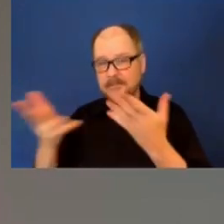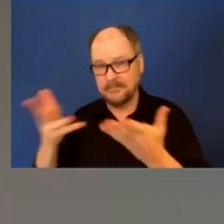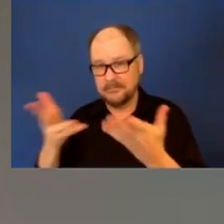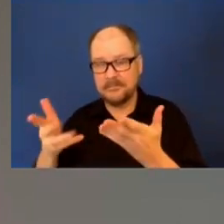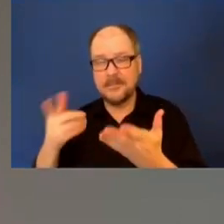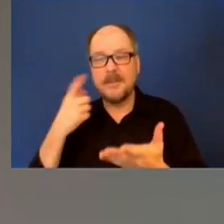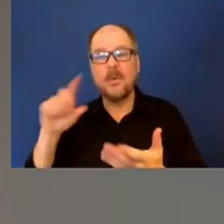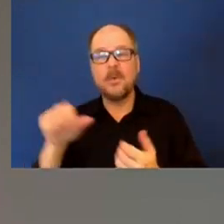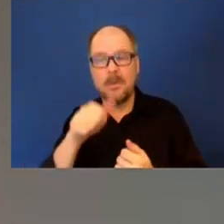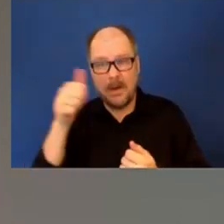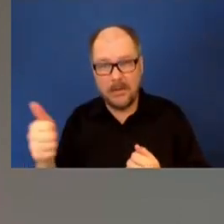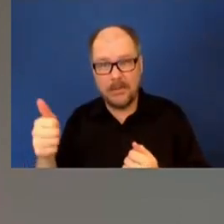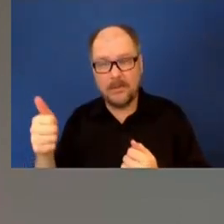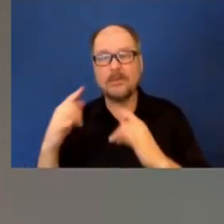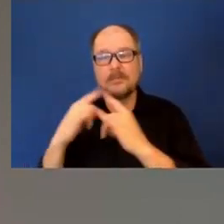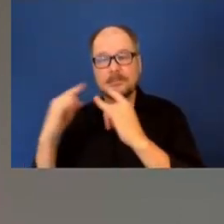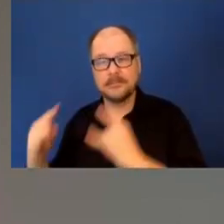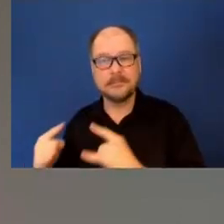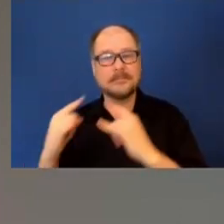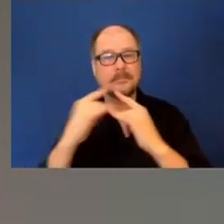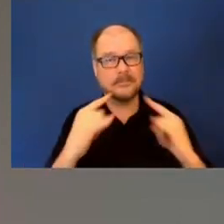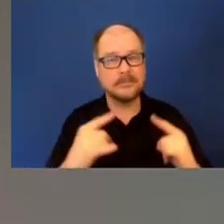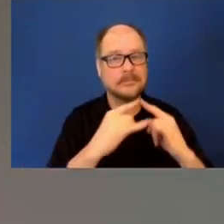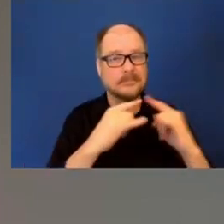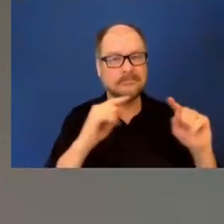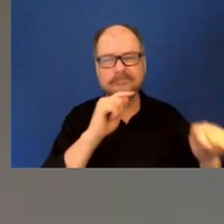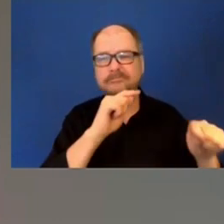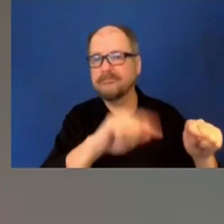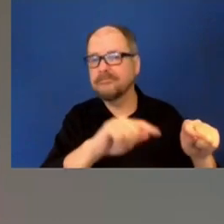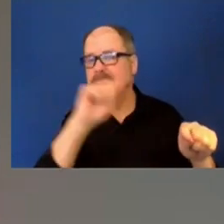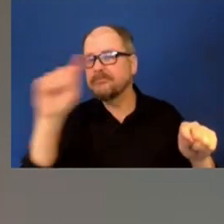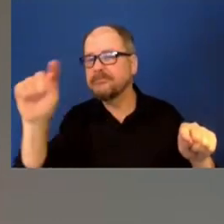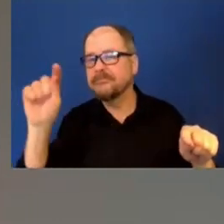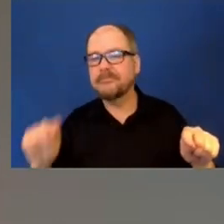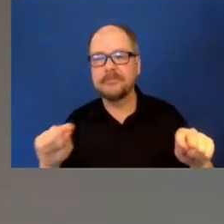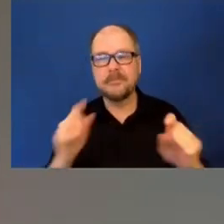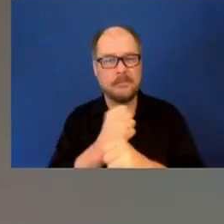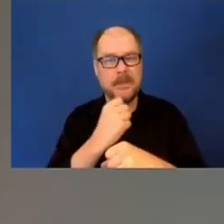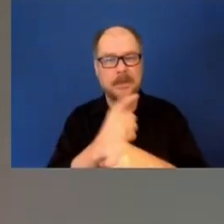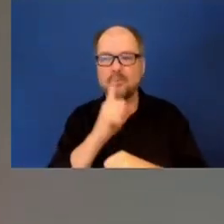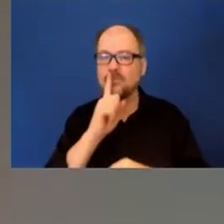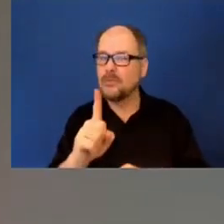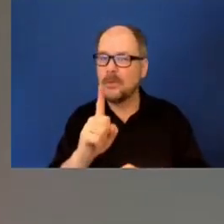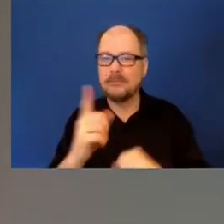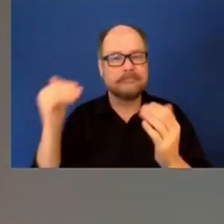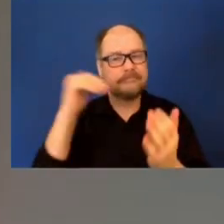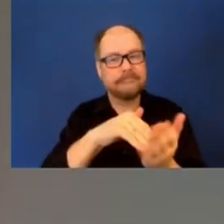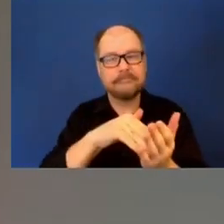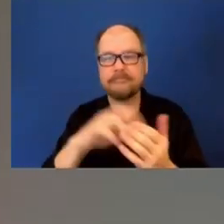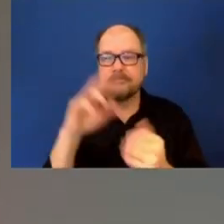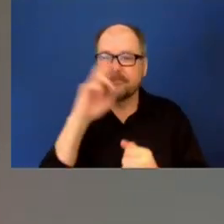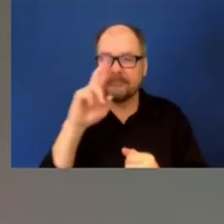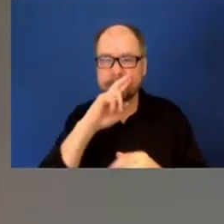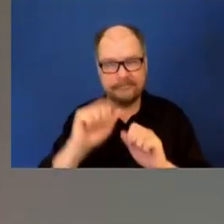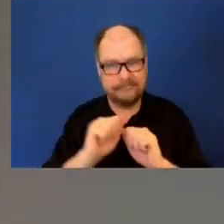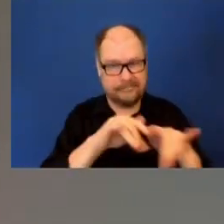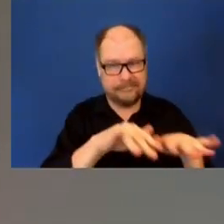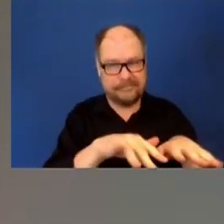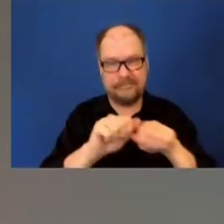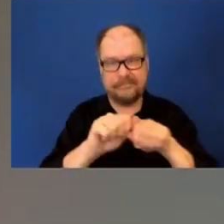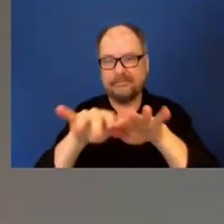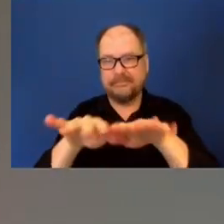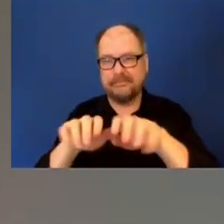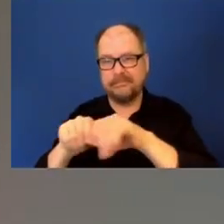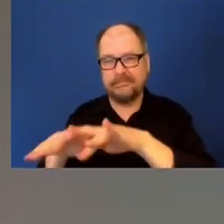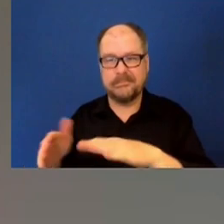encampments to make sure that we're not seeing similar things in those areas. I do believe exactly what